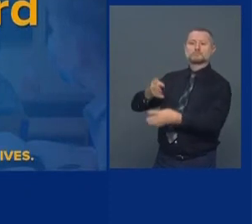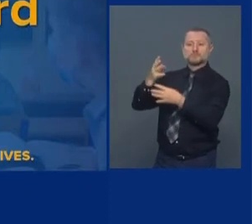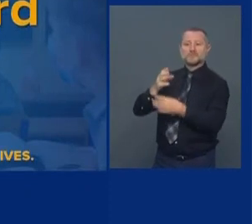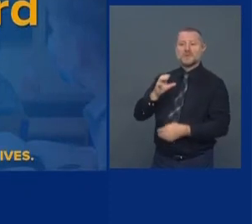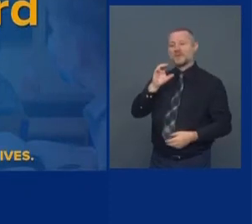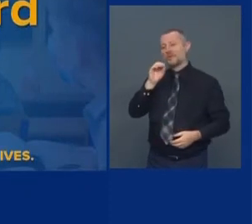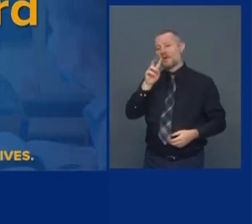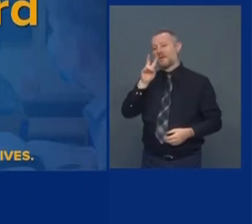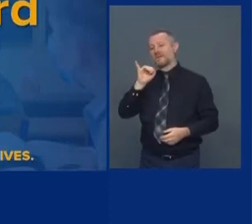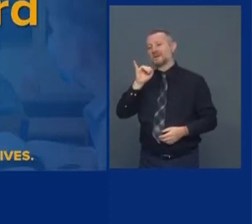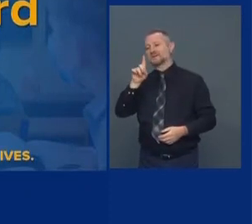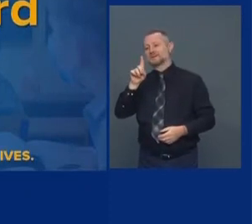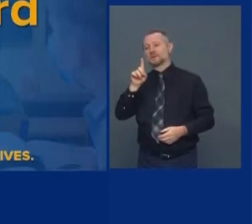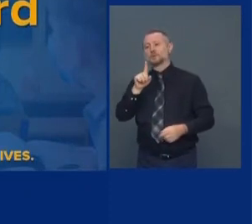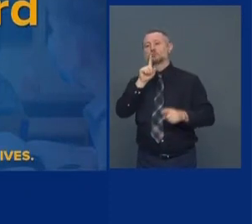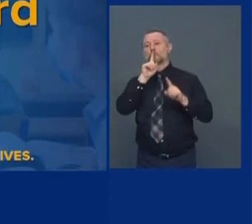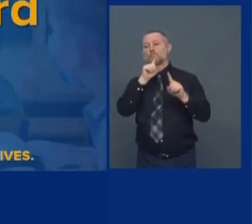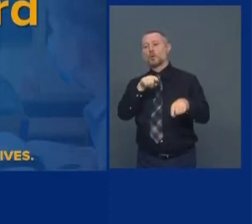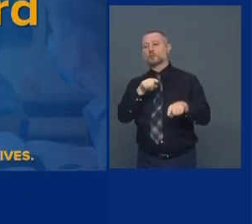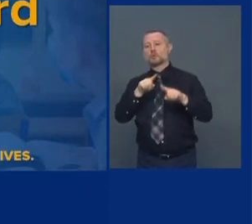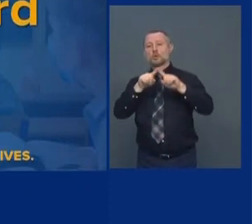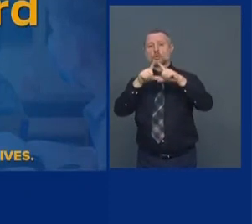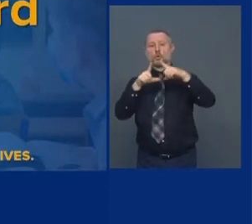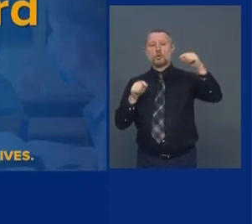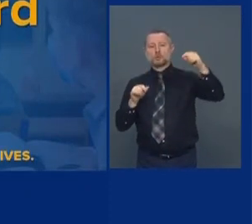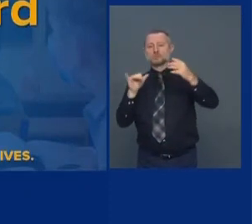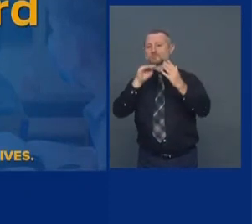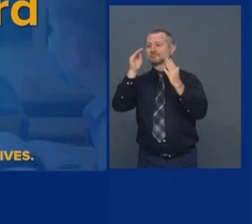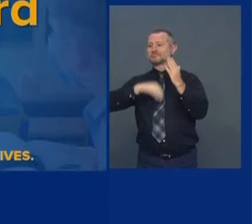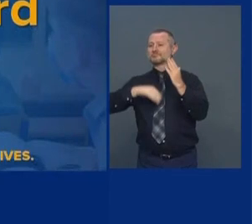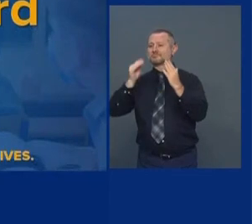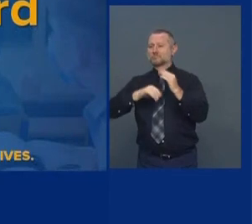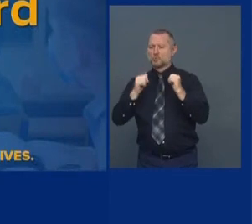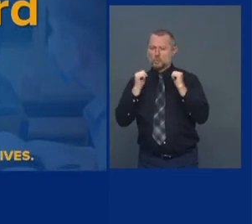for every school in the state.